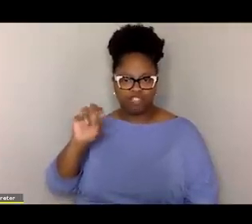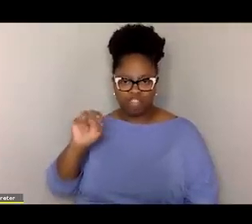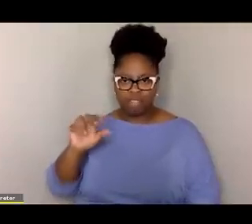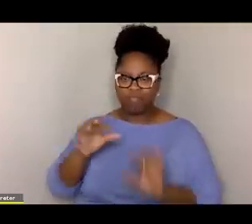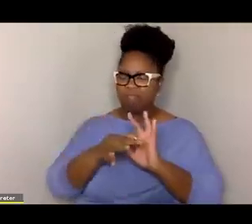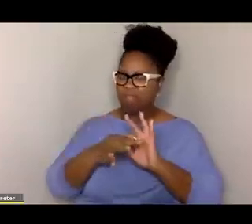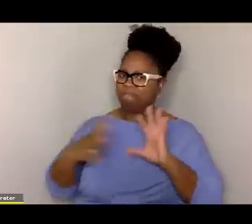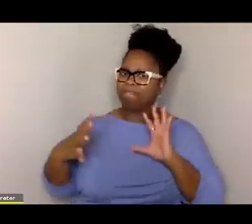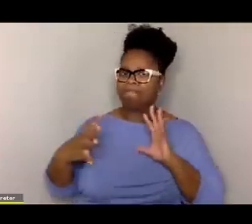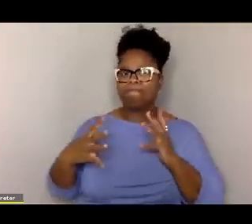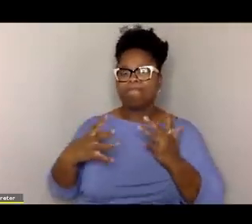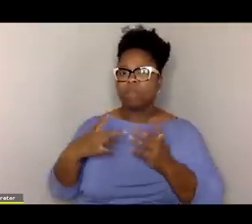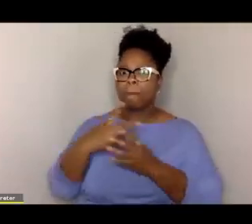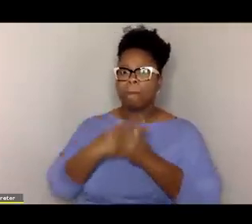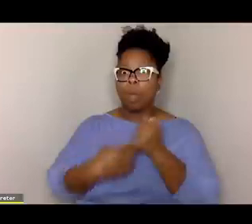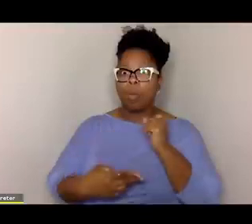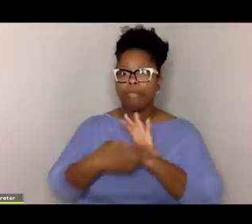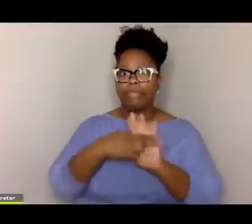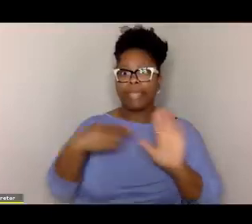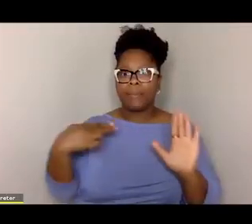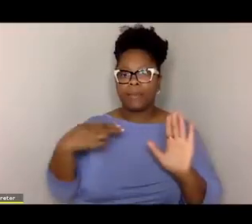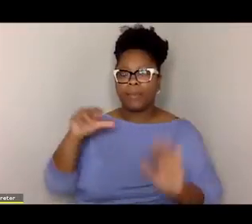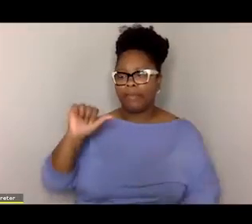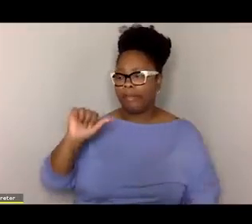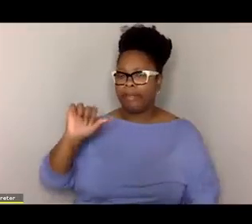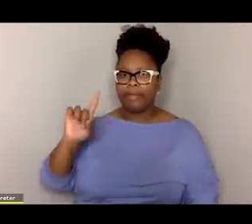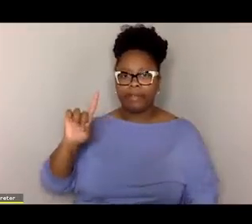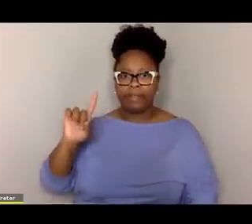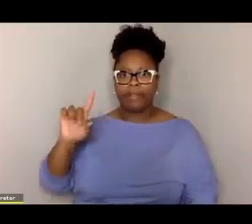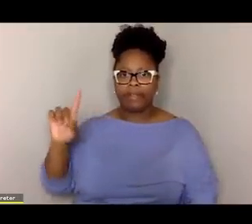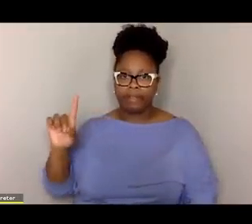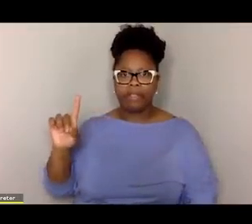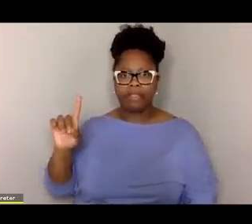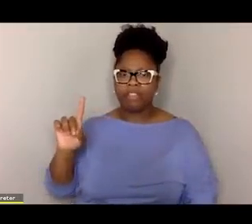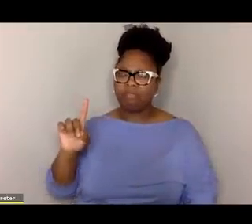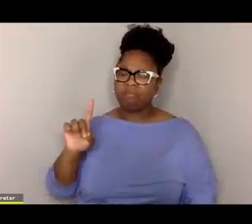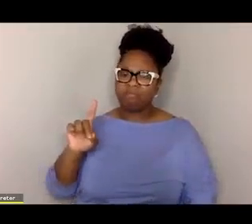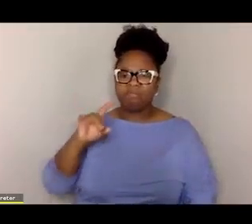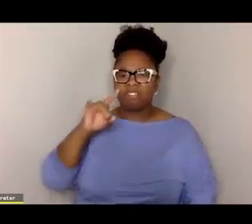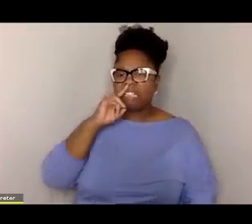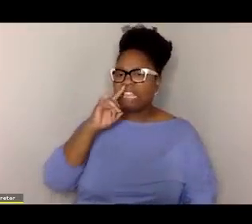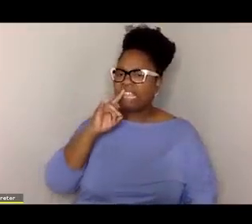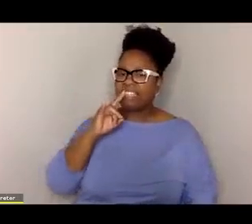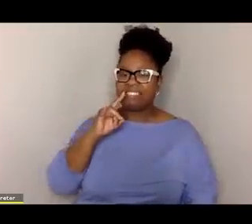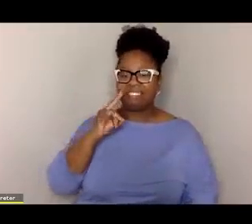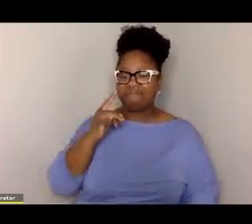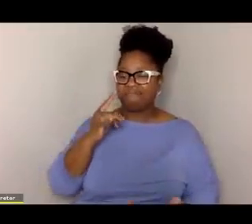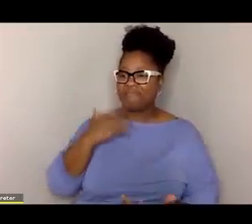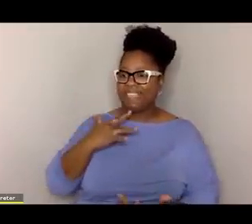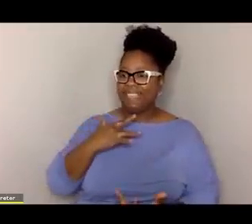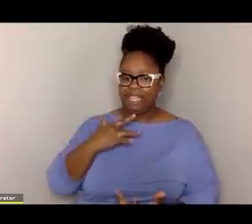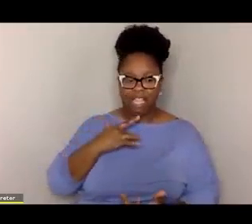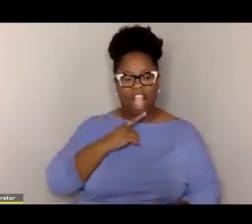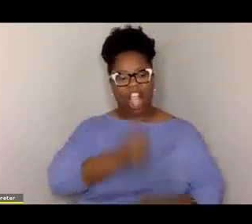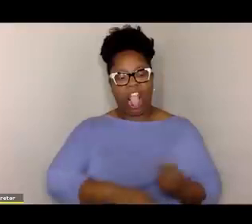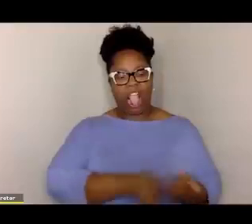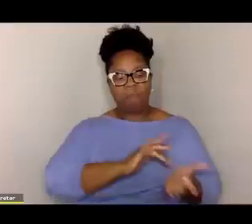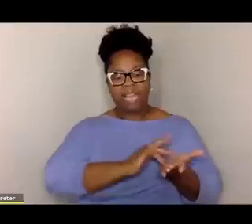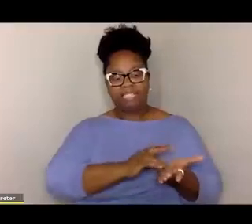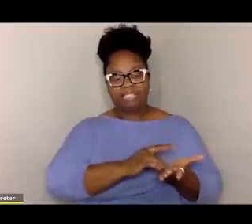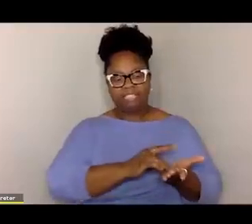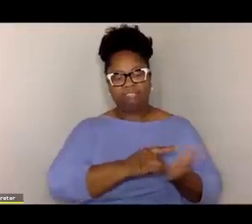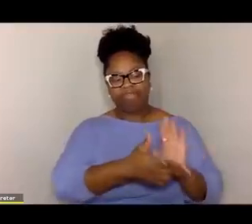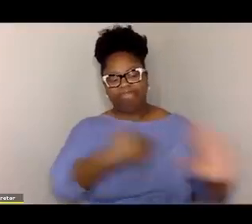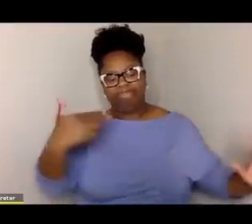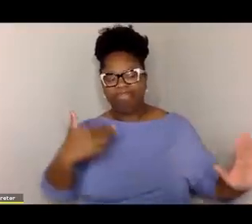deficit disorder. And so they're mislabeled and mischaracterized. These kids frequently end up on medications, which don't help very